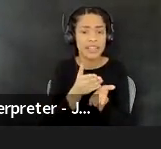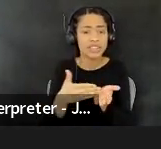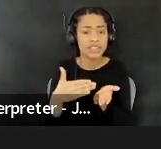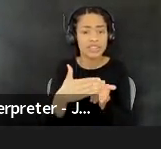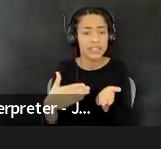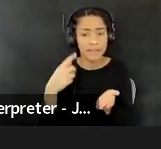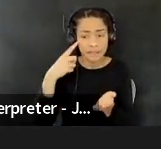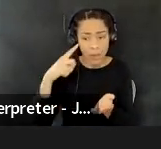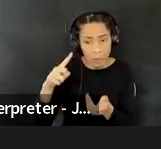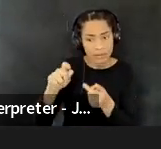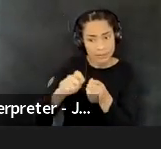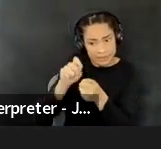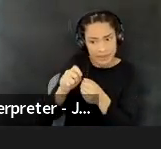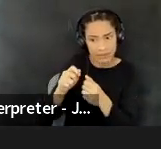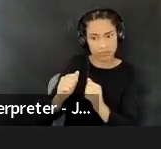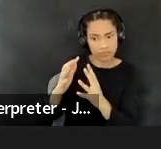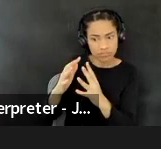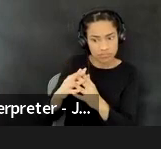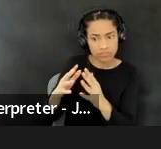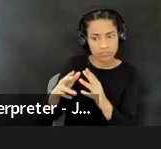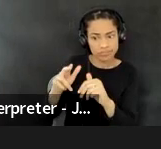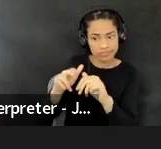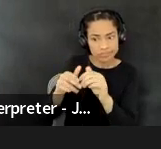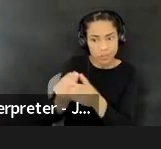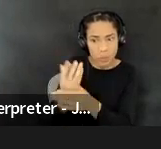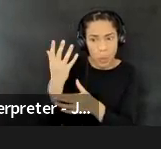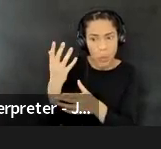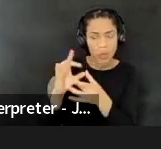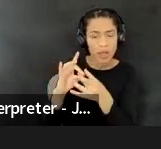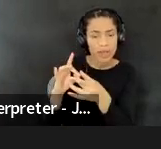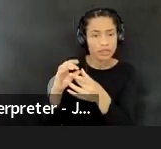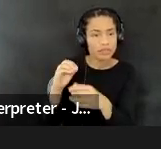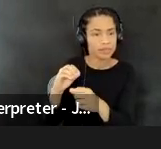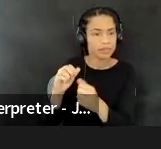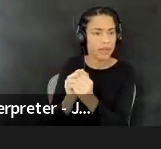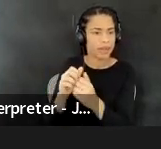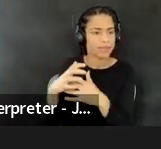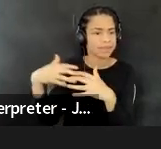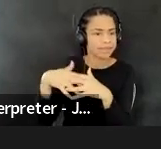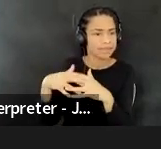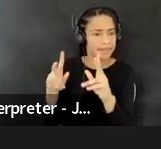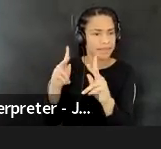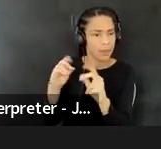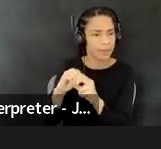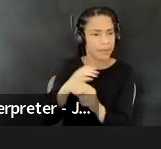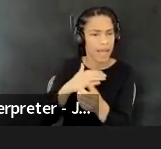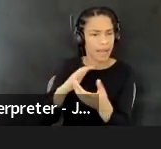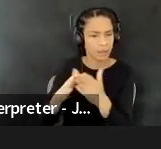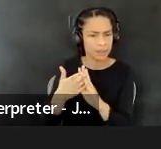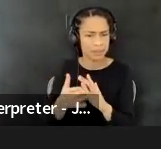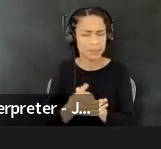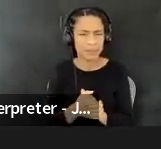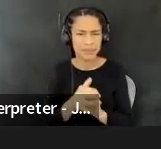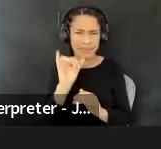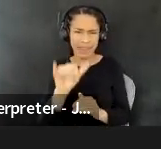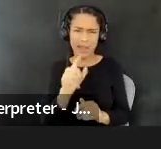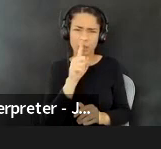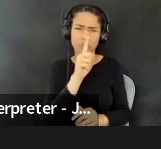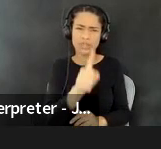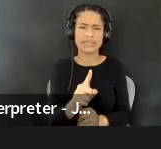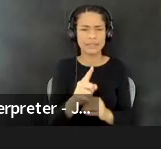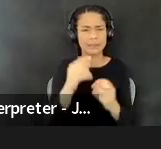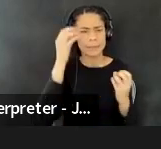activities with, uh, the, you know, indigenous folks in my community, you know, um, asking all of those big questions. And really,